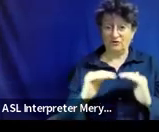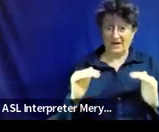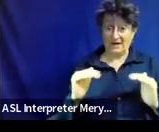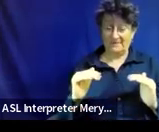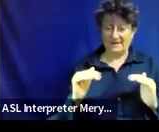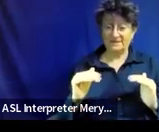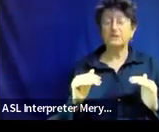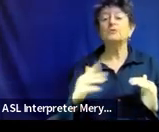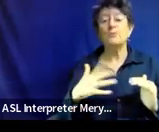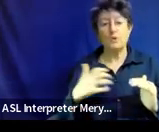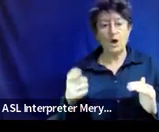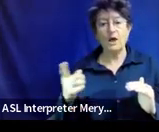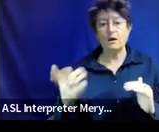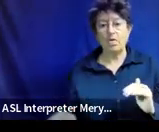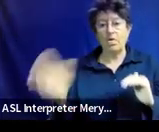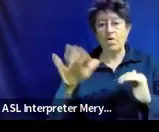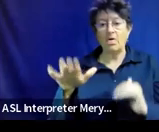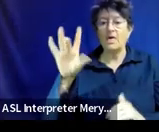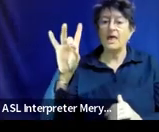grade passage.